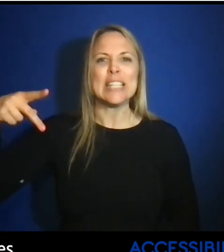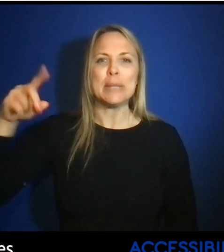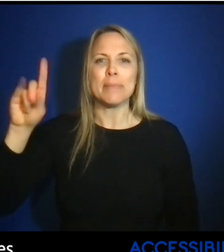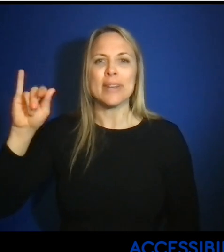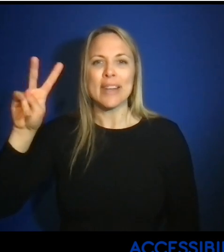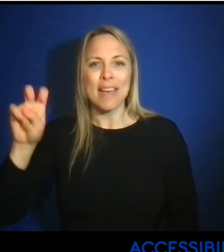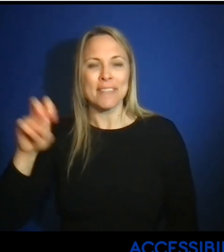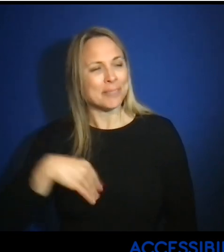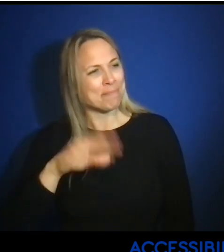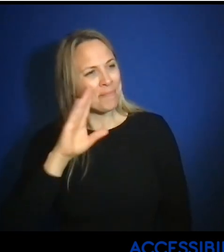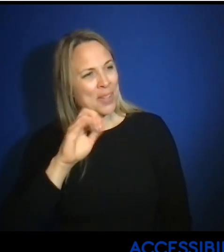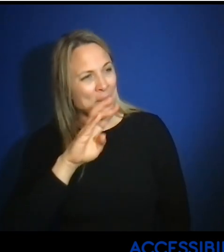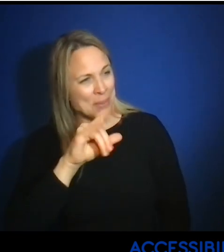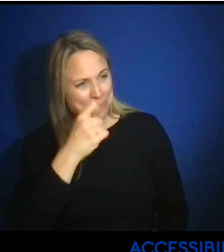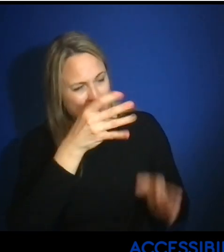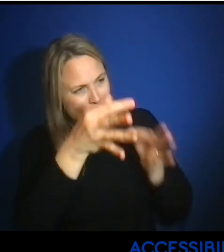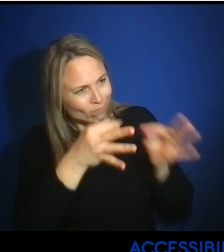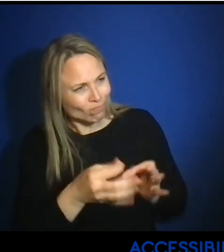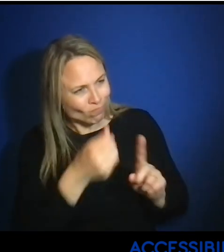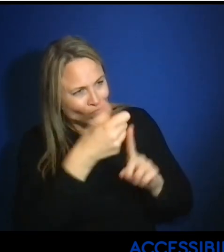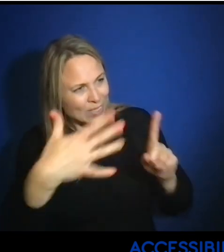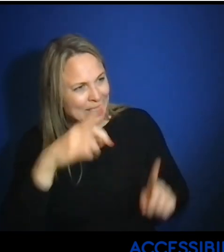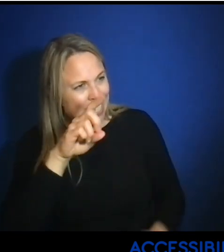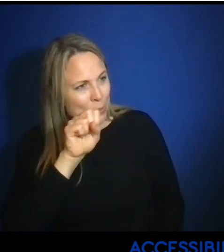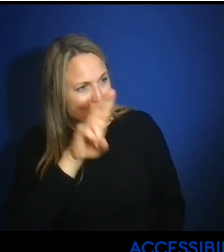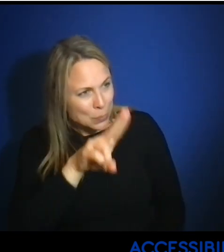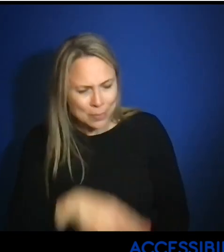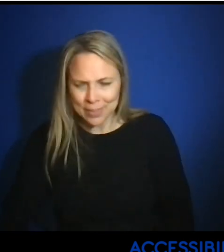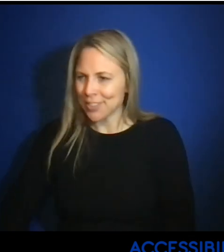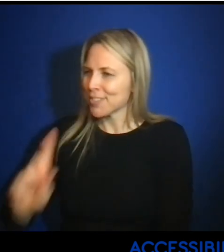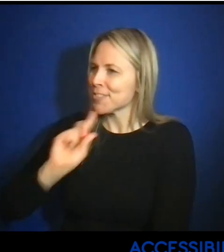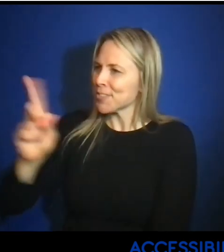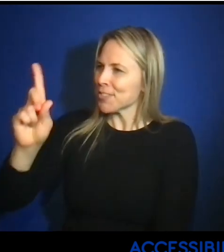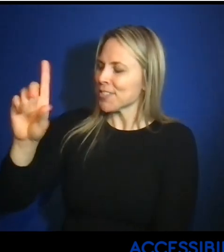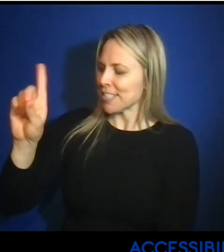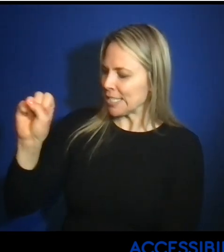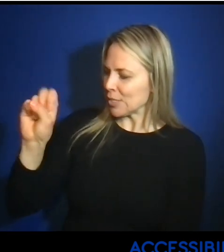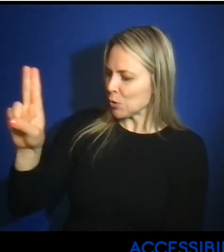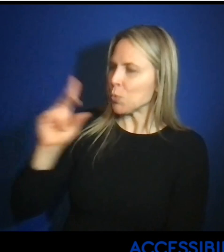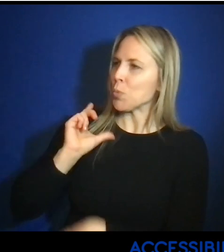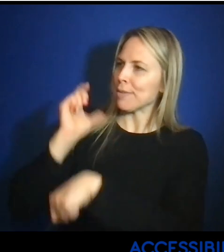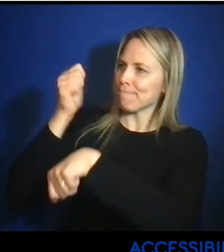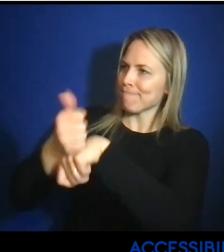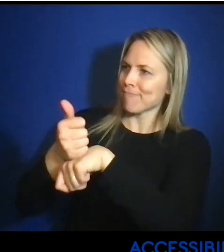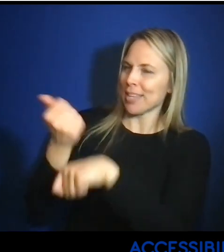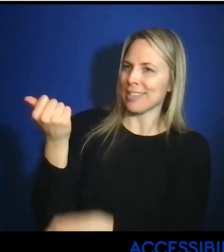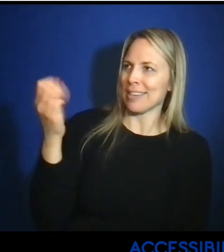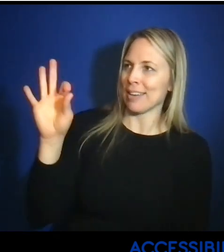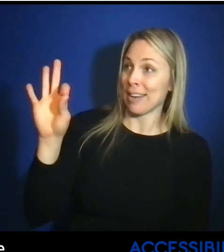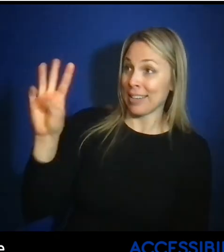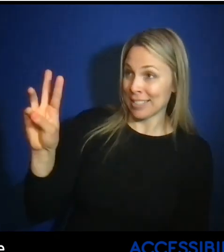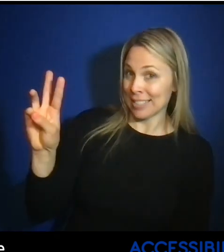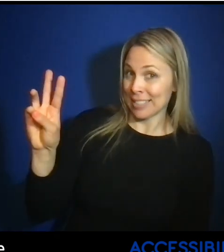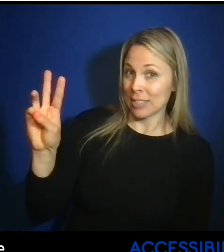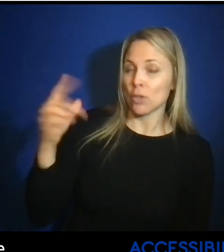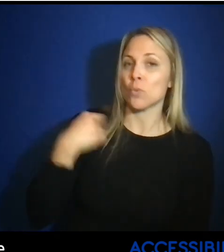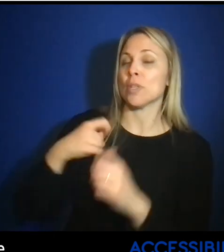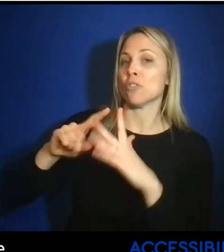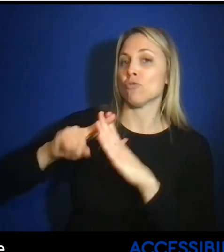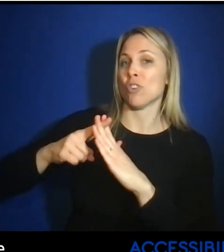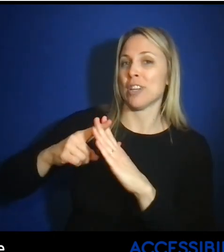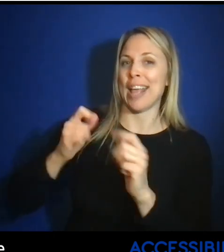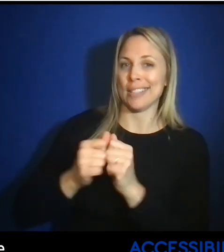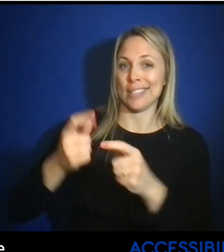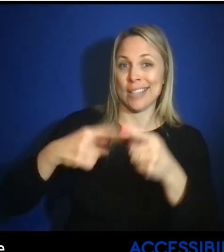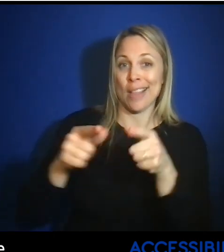about Deaf Services Unlimited? Sure. Deaf Services Unlimited, we formed in 1996. We started off